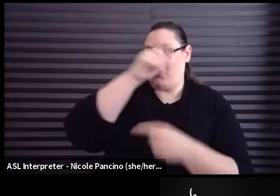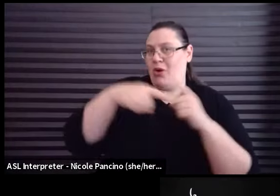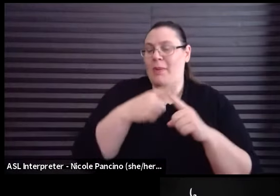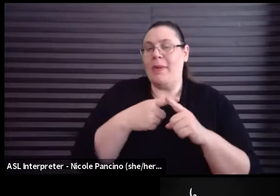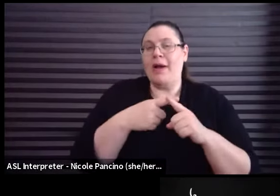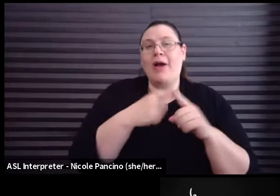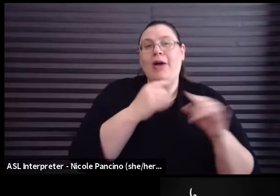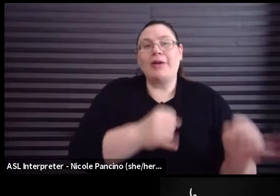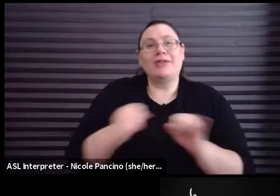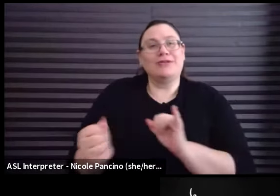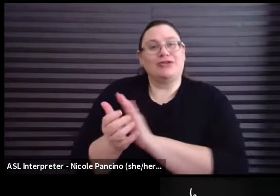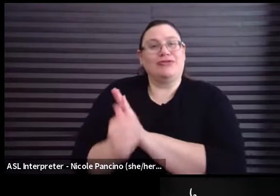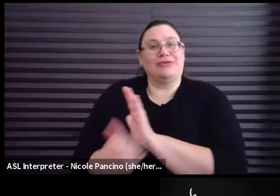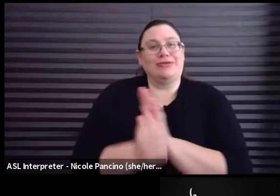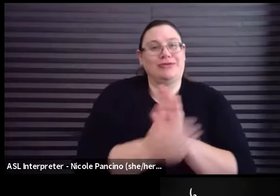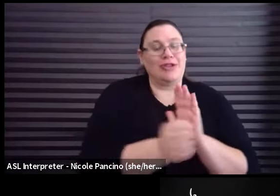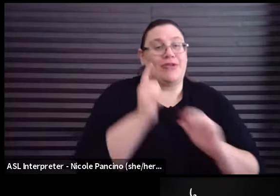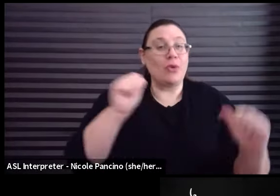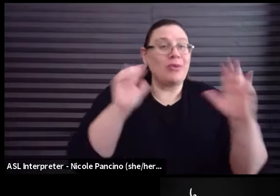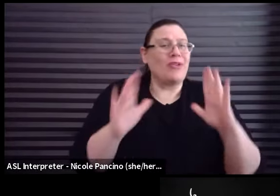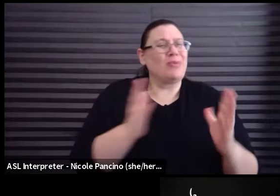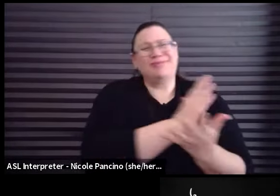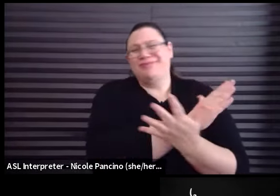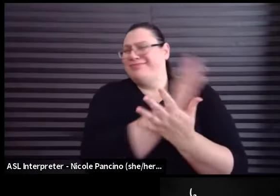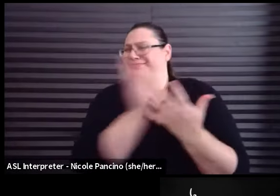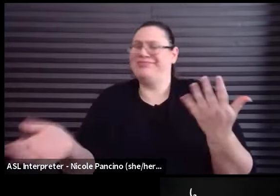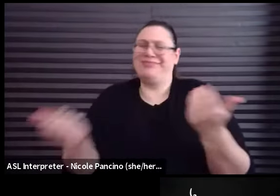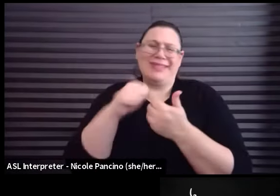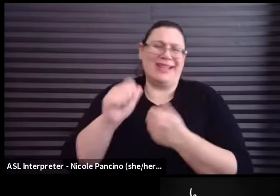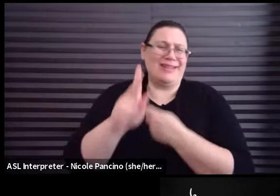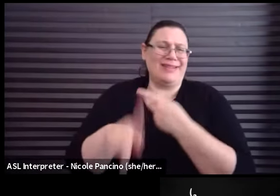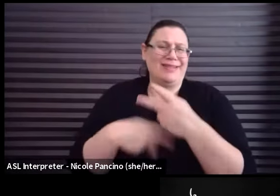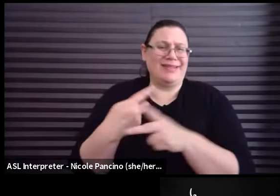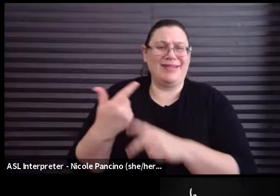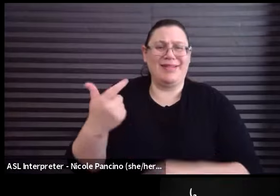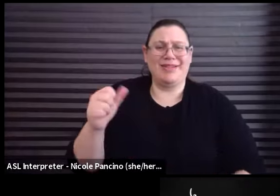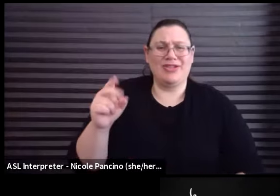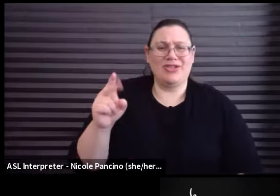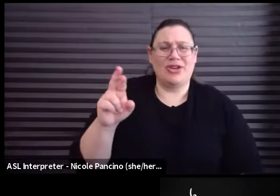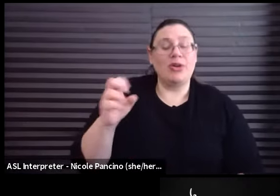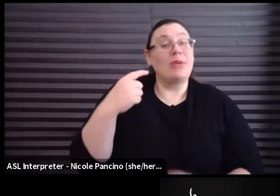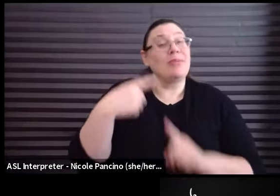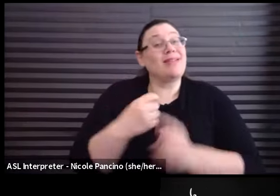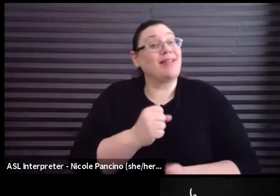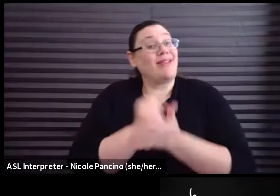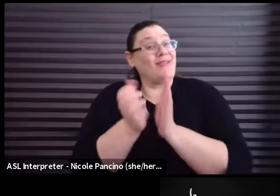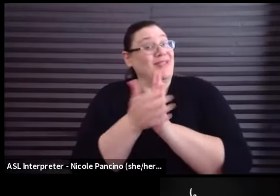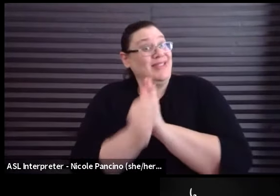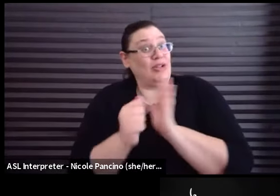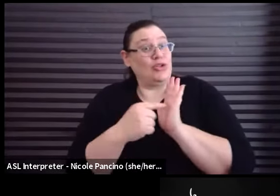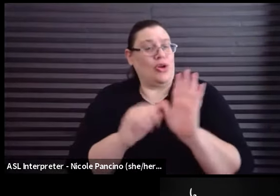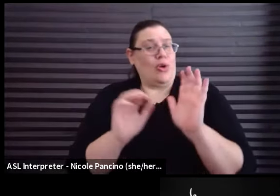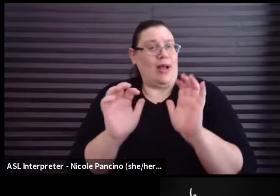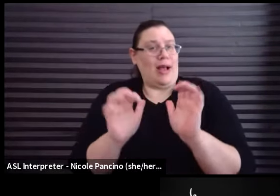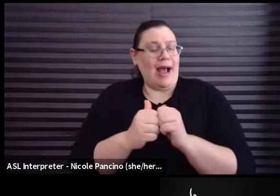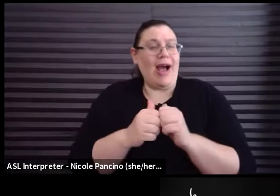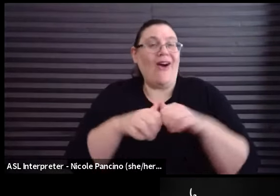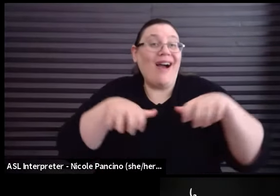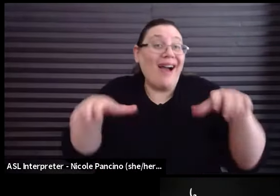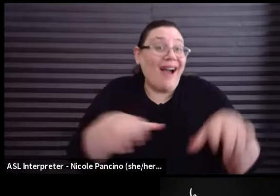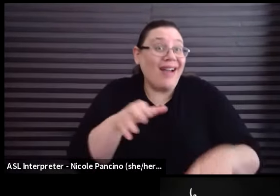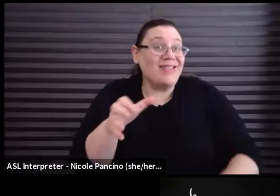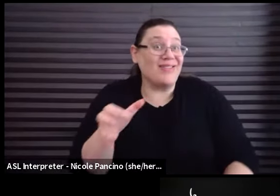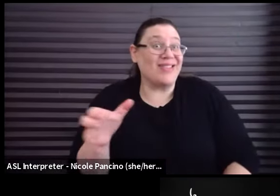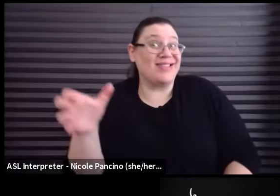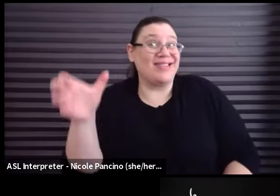individual skills for performers across any genre. And also, it's a helpful skill to show you how active listening can